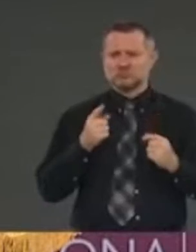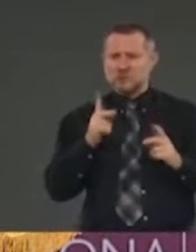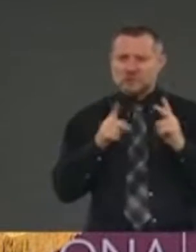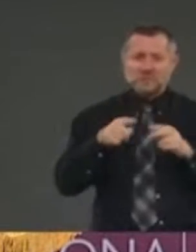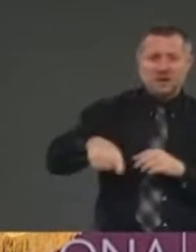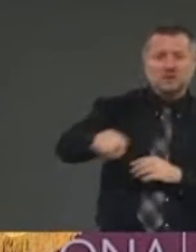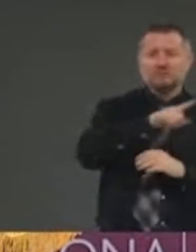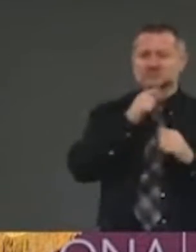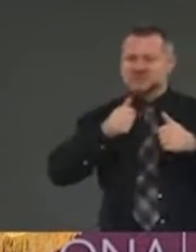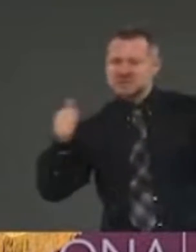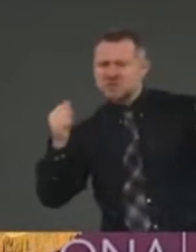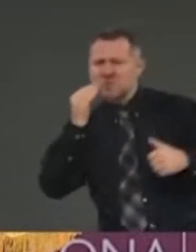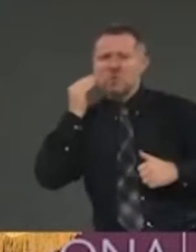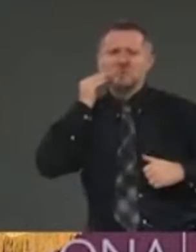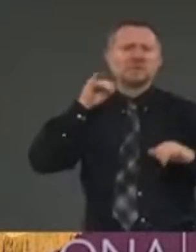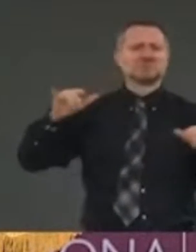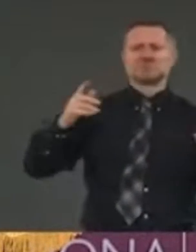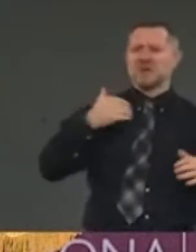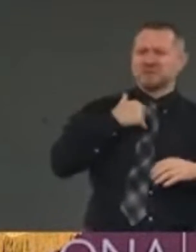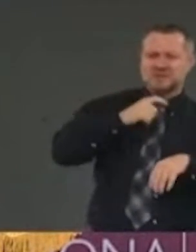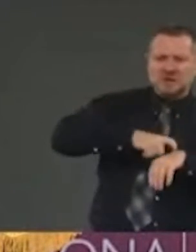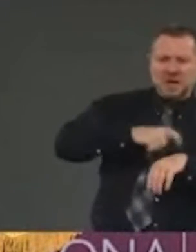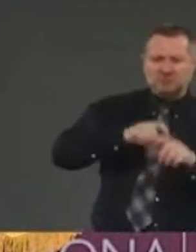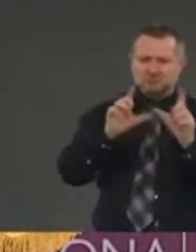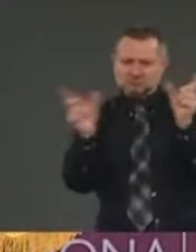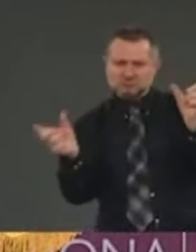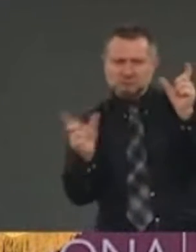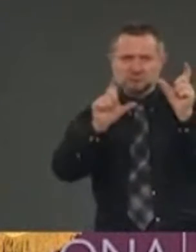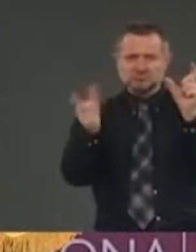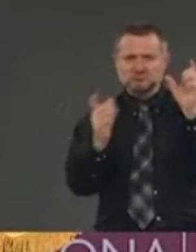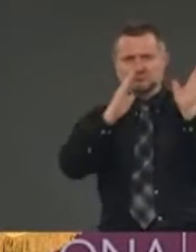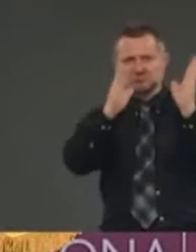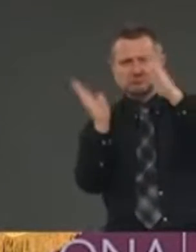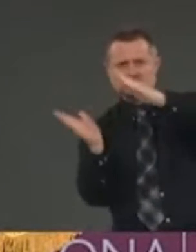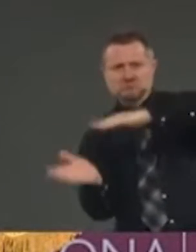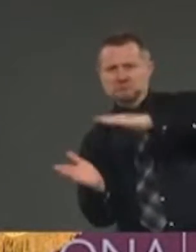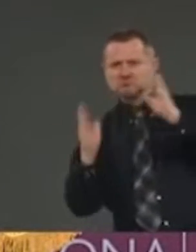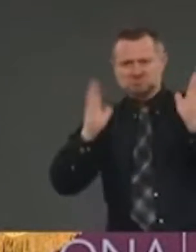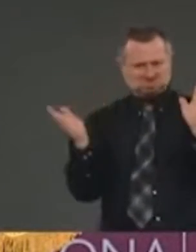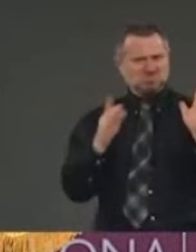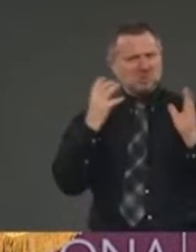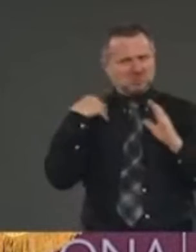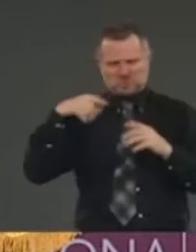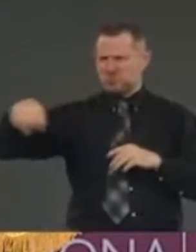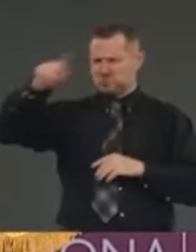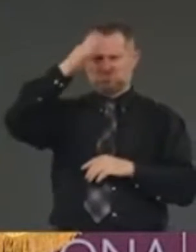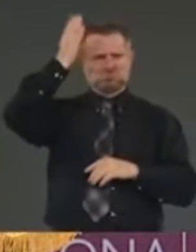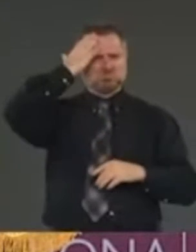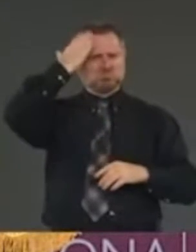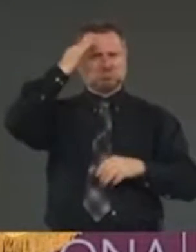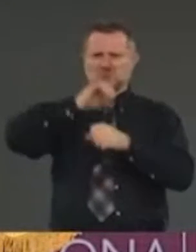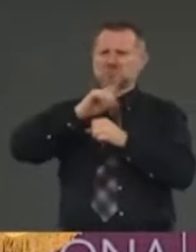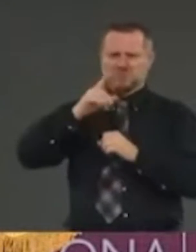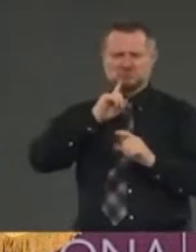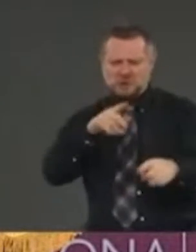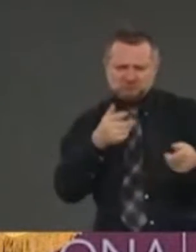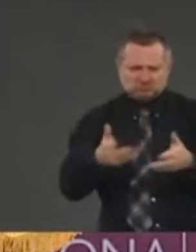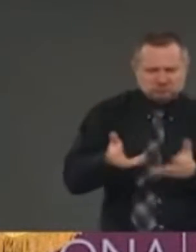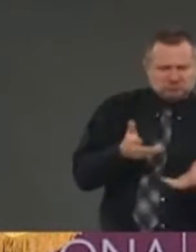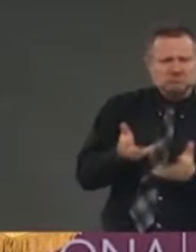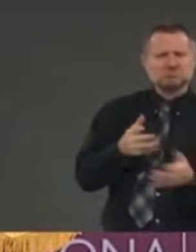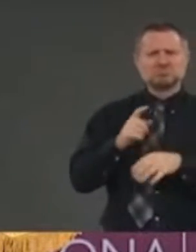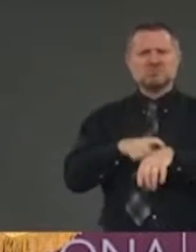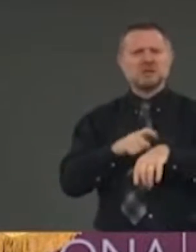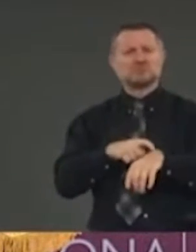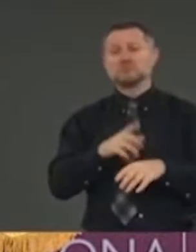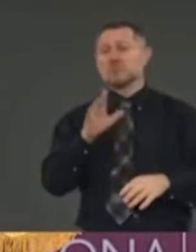staggering hours, staggering days. The employers have been responsive. Also, the employees won't come back